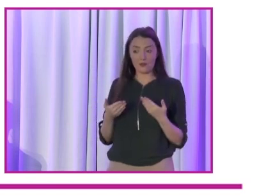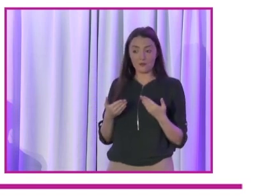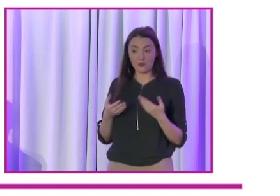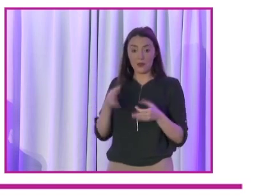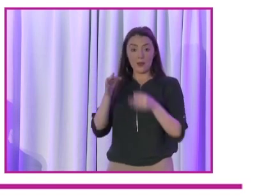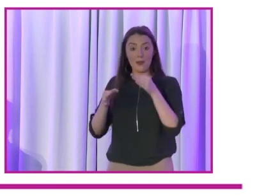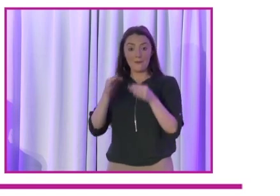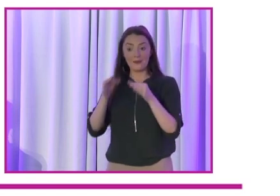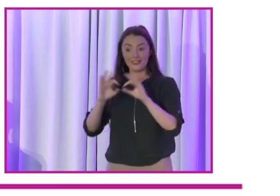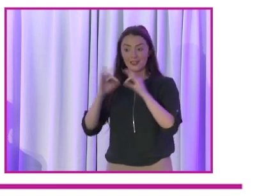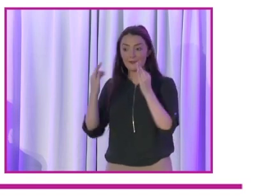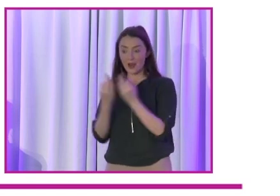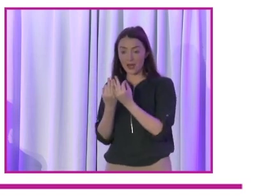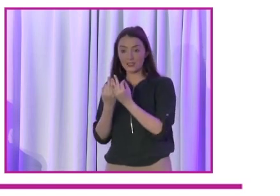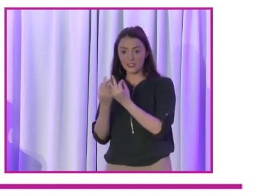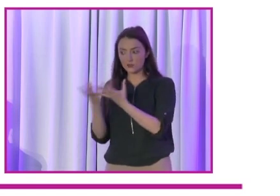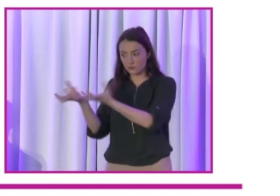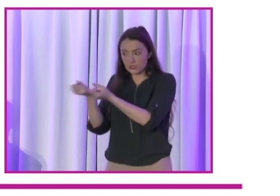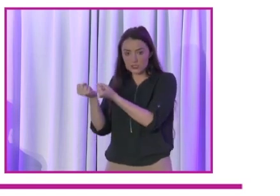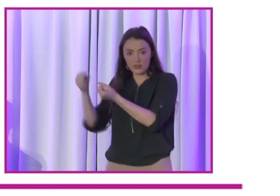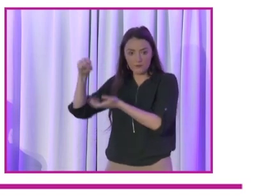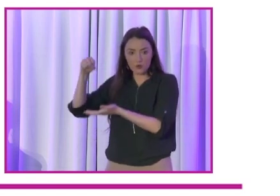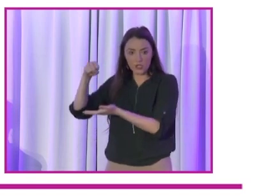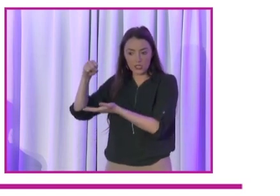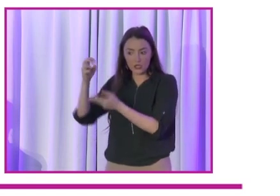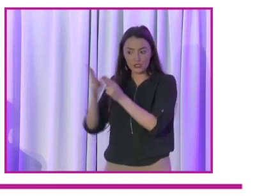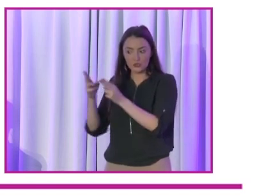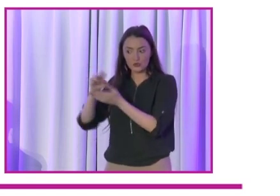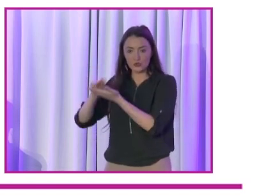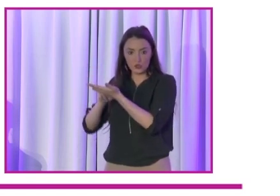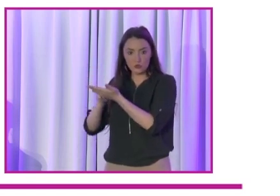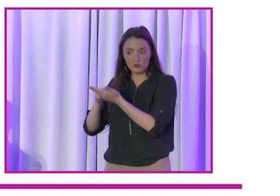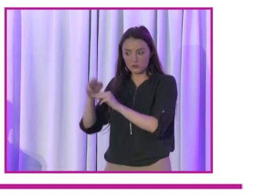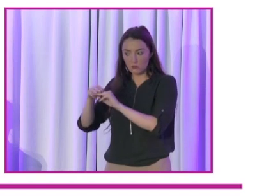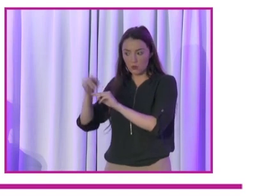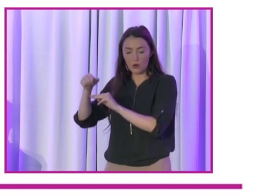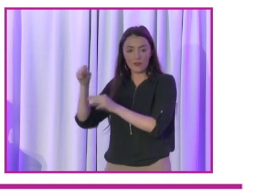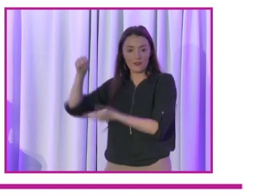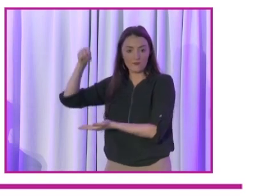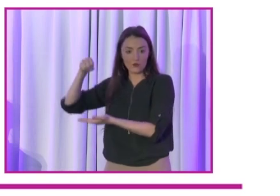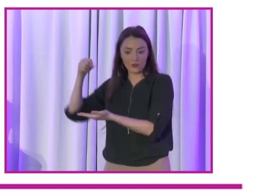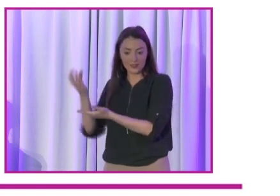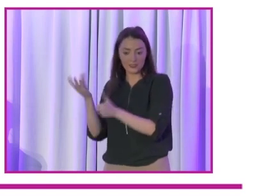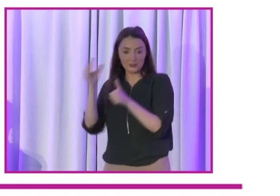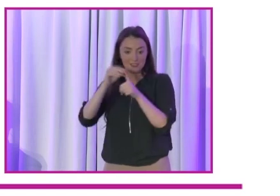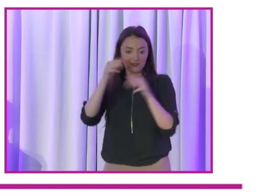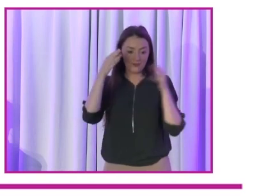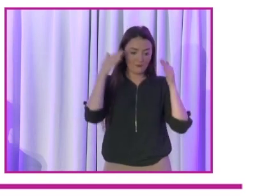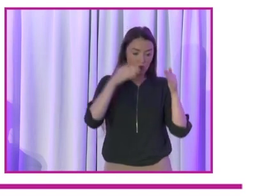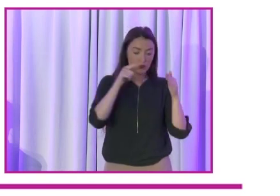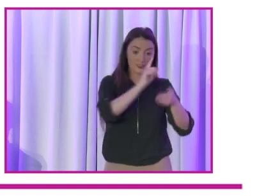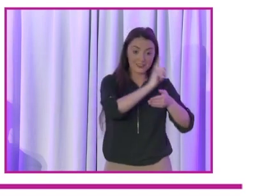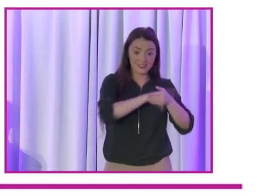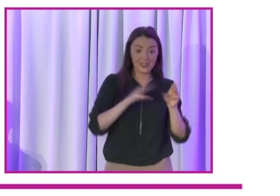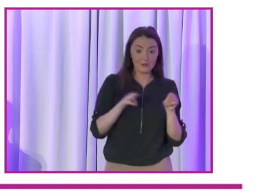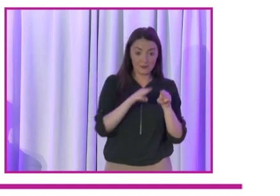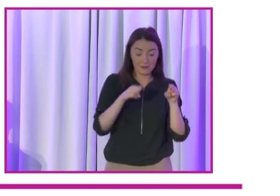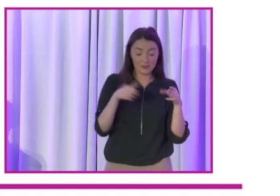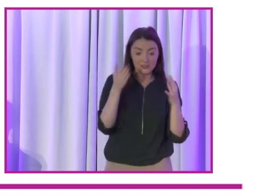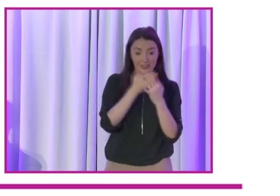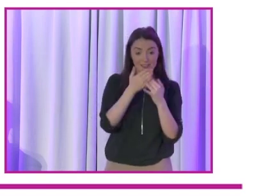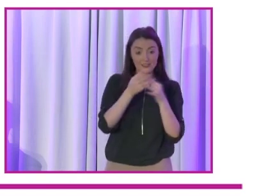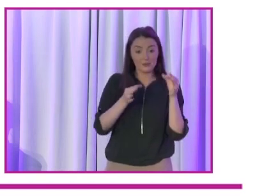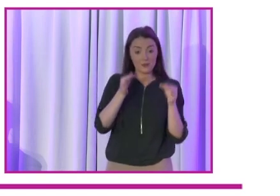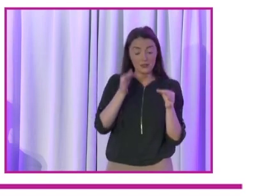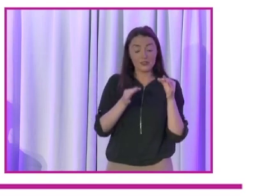get extreker funding, they could use some of that extreker funding, hopefully get more of it, to specifically focus on disabled people's access to politics.